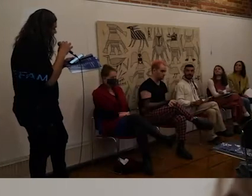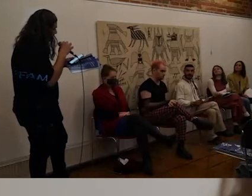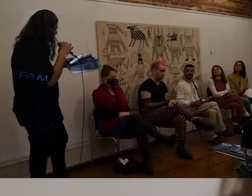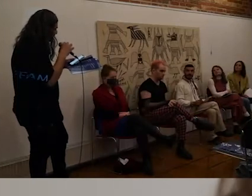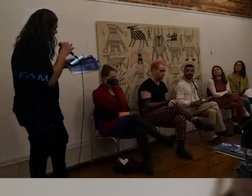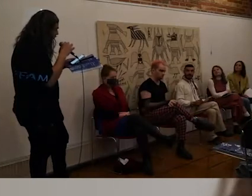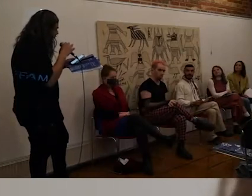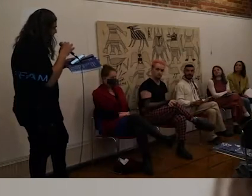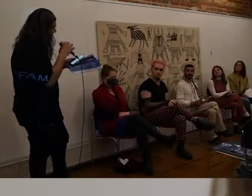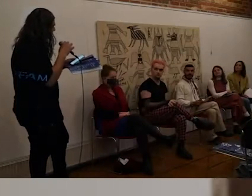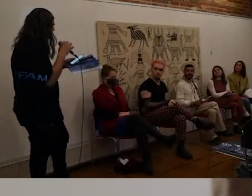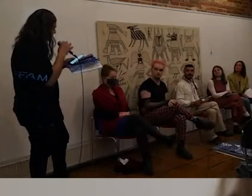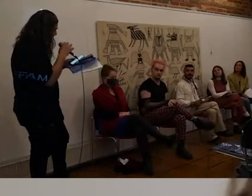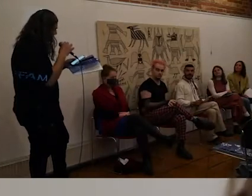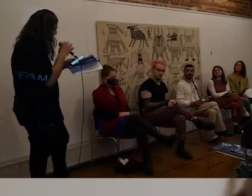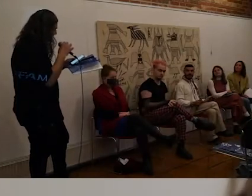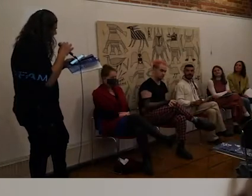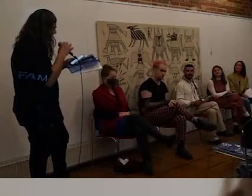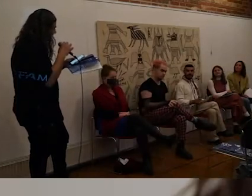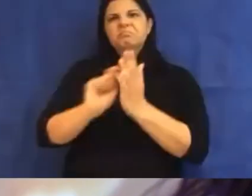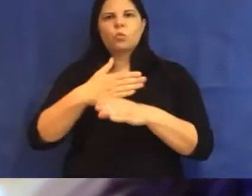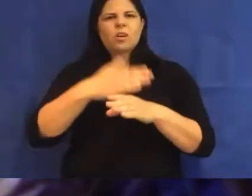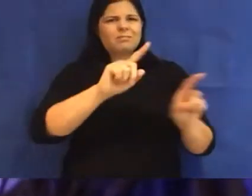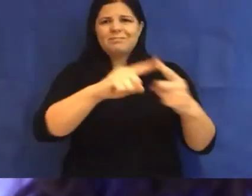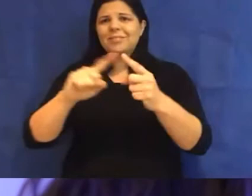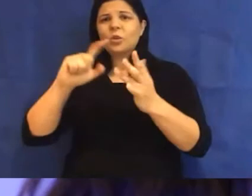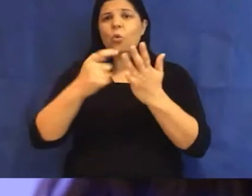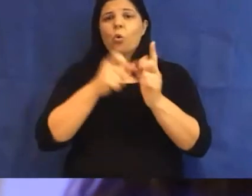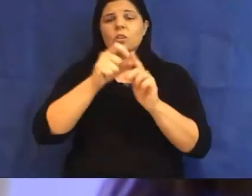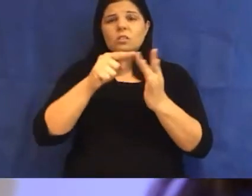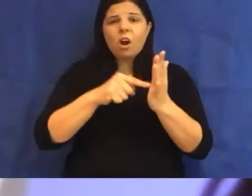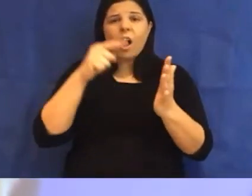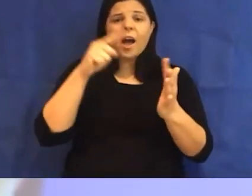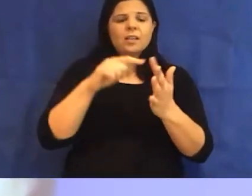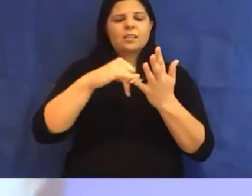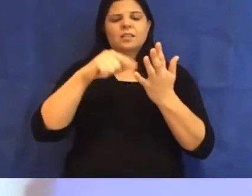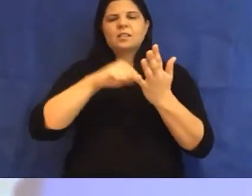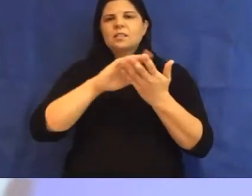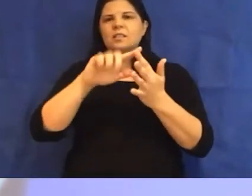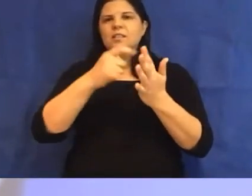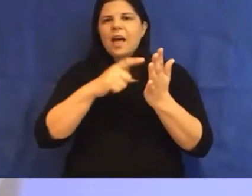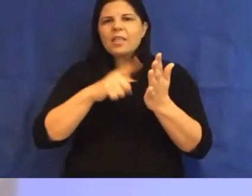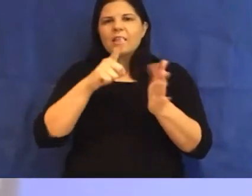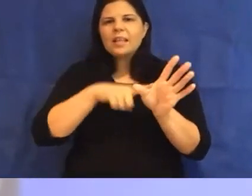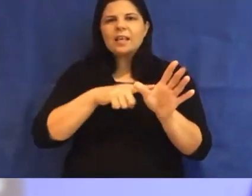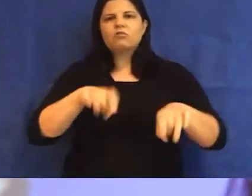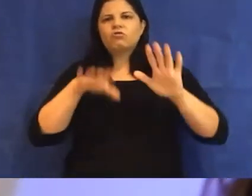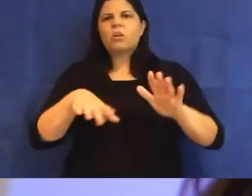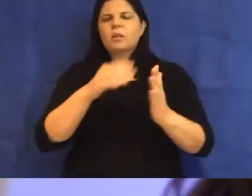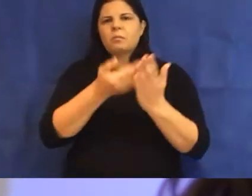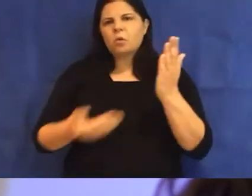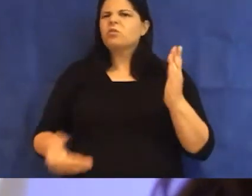Their work has appeared in Cordite, Southerly, Australian Poetry, and Overland, among others. They were one of the recipients